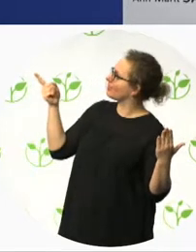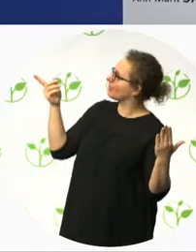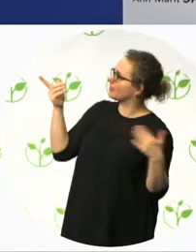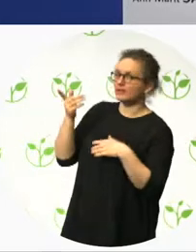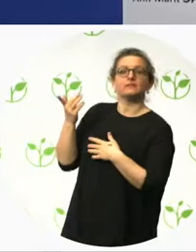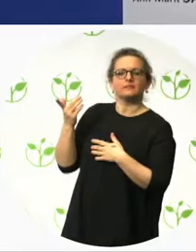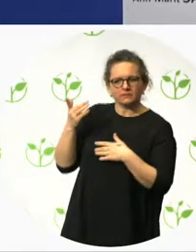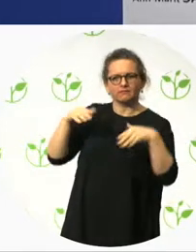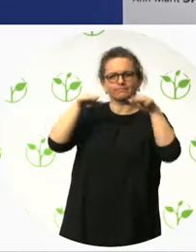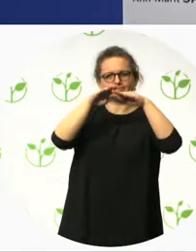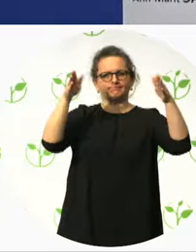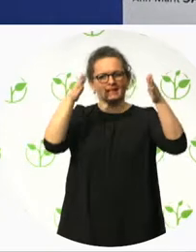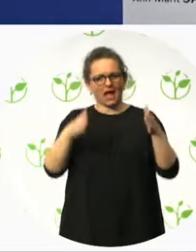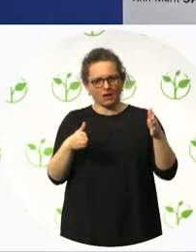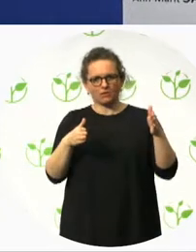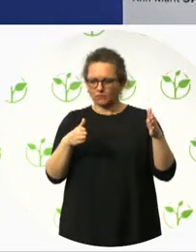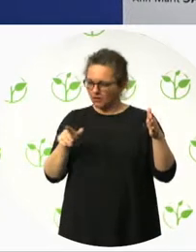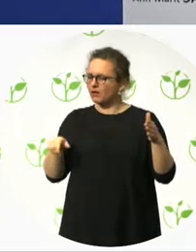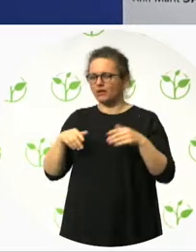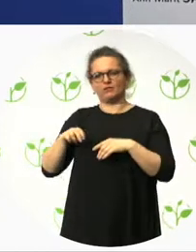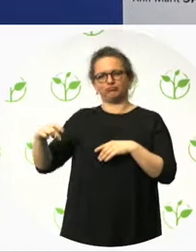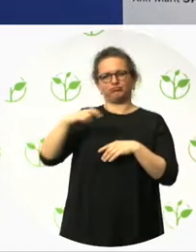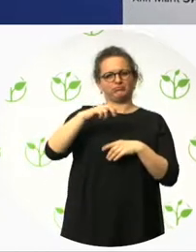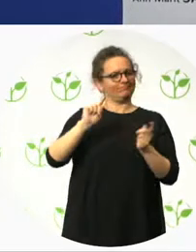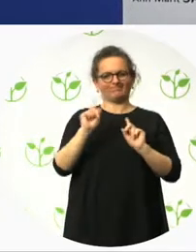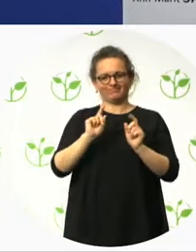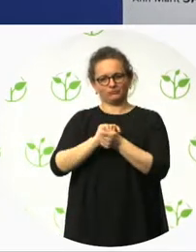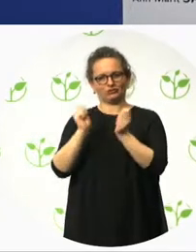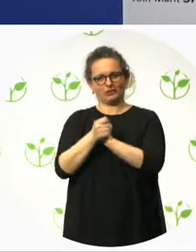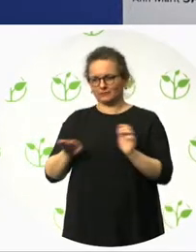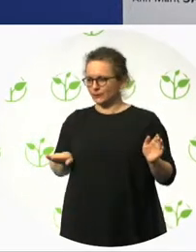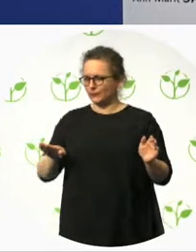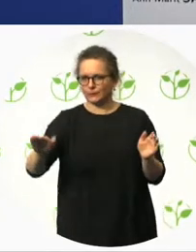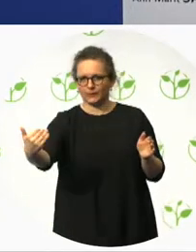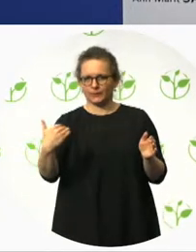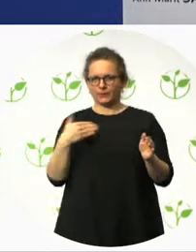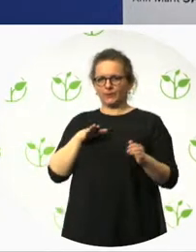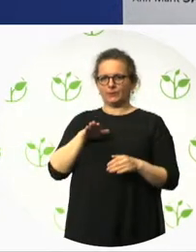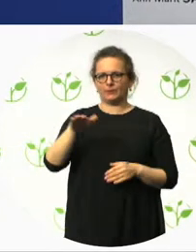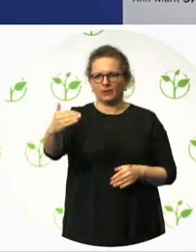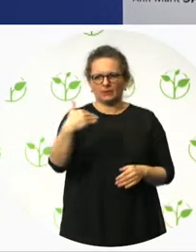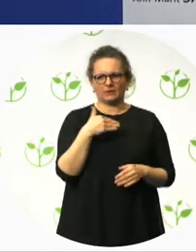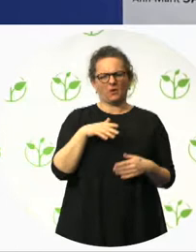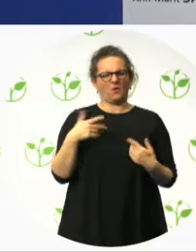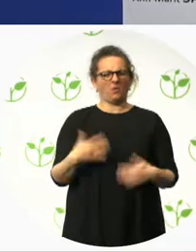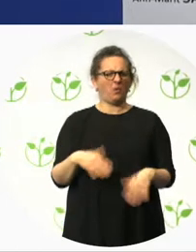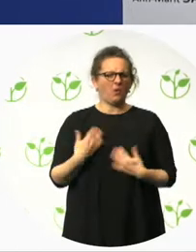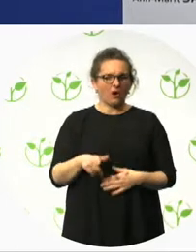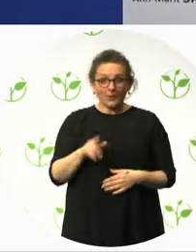sign at the bottom says, please, no teenagers use this as a skateboarding ramp, please.